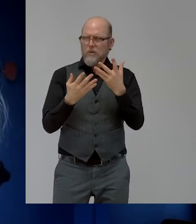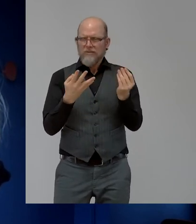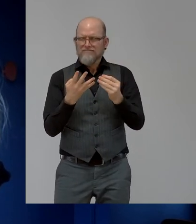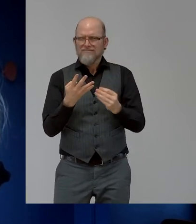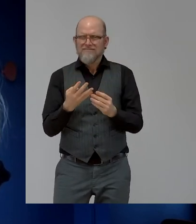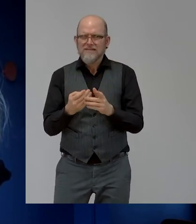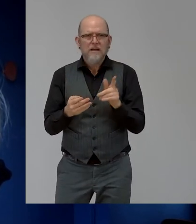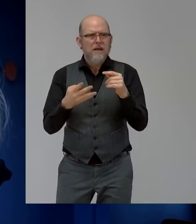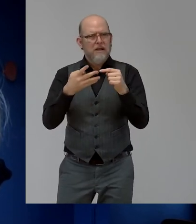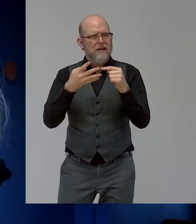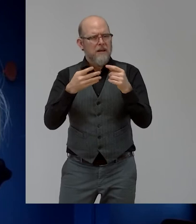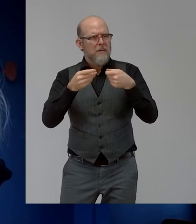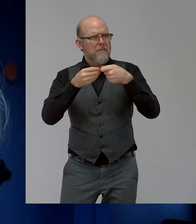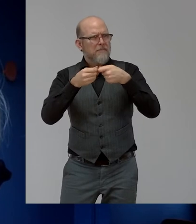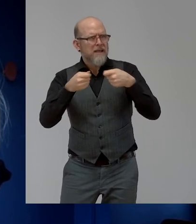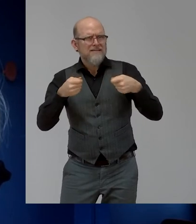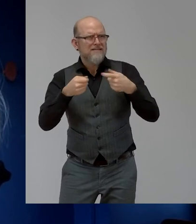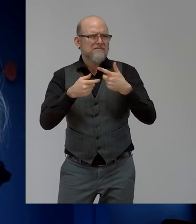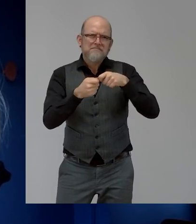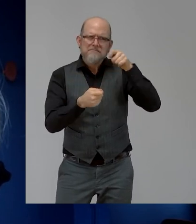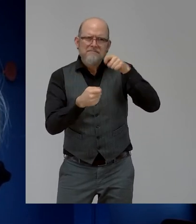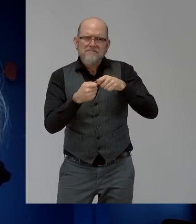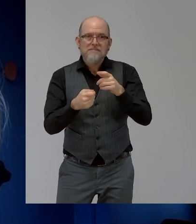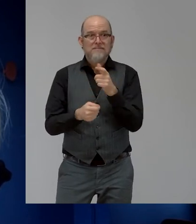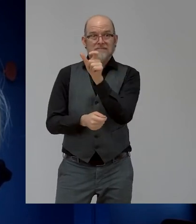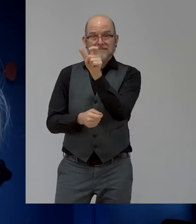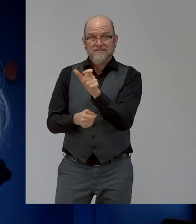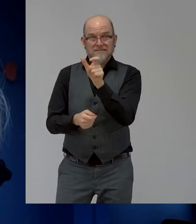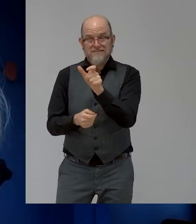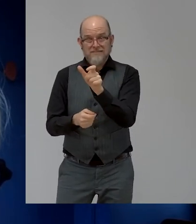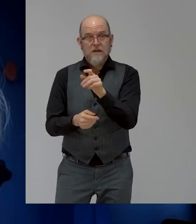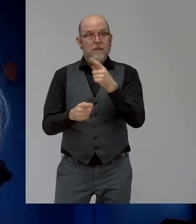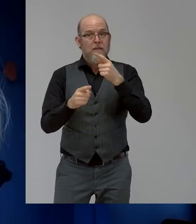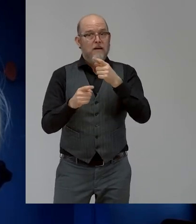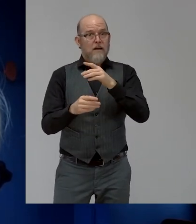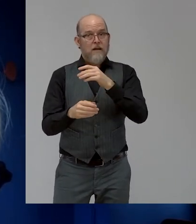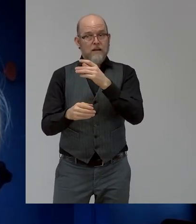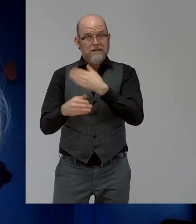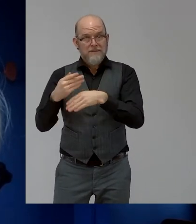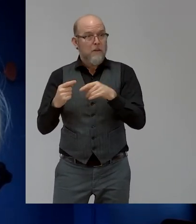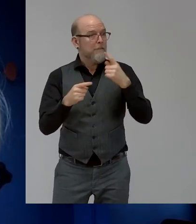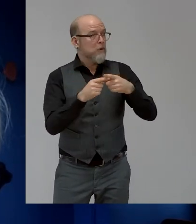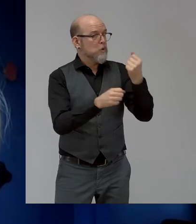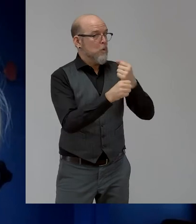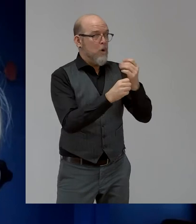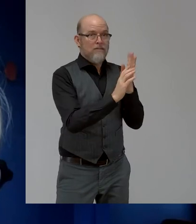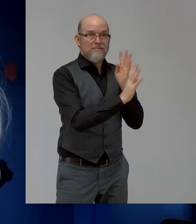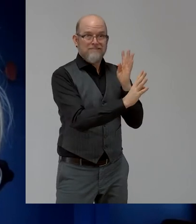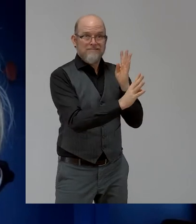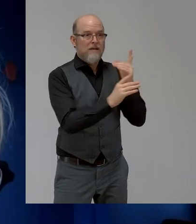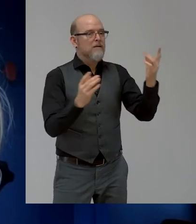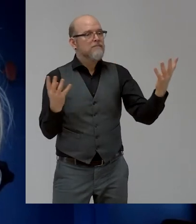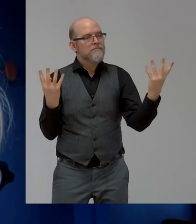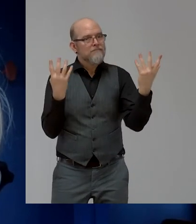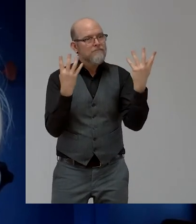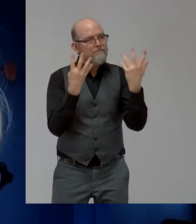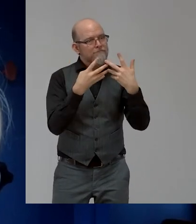to find each other, as we've already discussed before, the vocational training system needs to deliver, the public employment